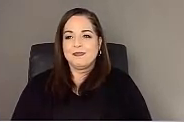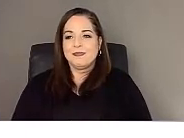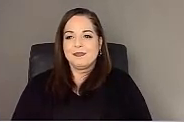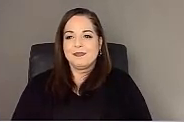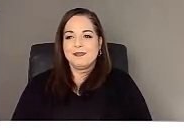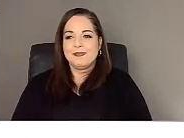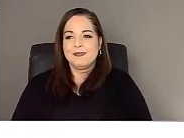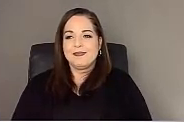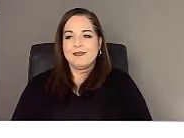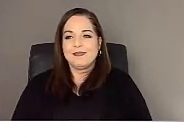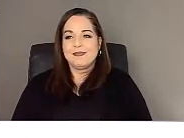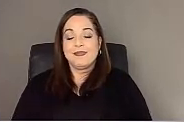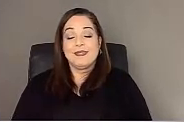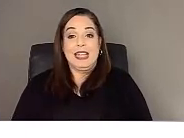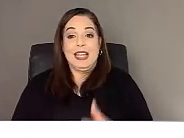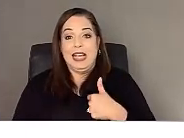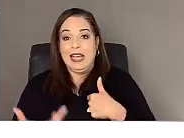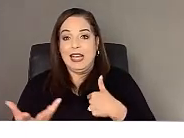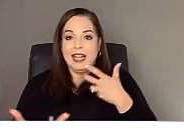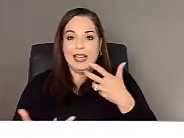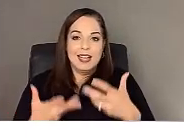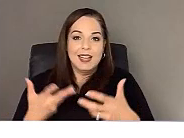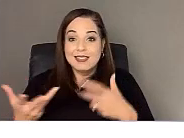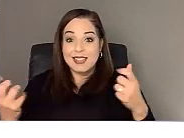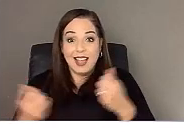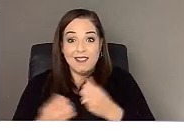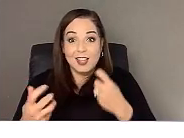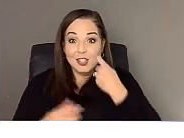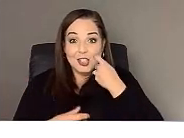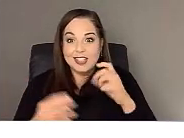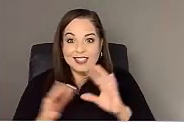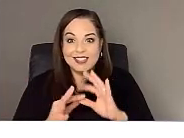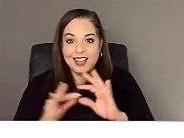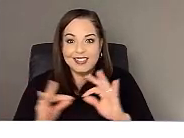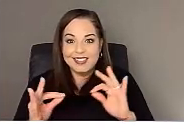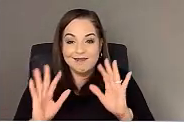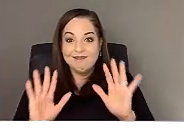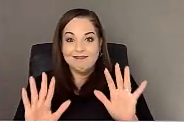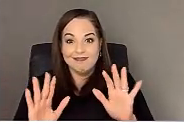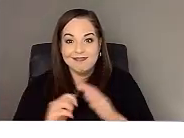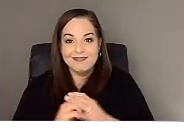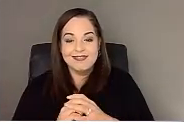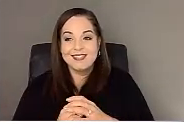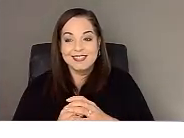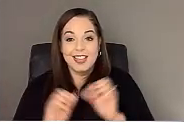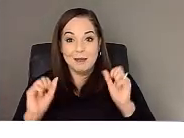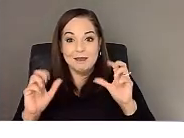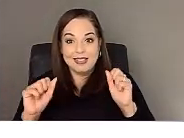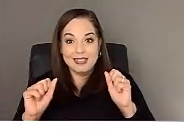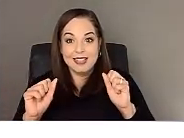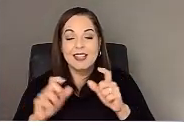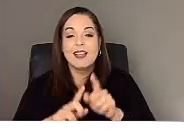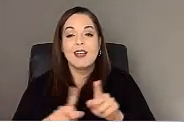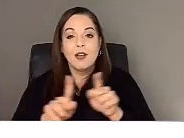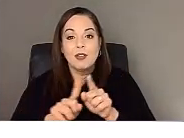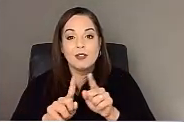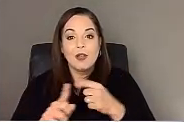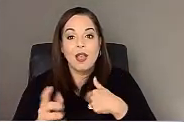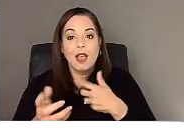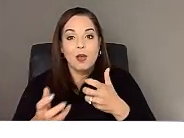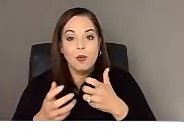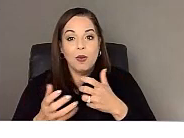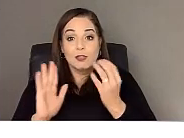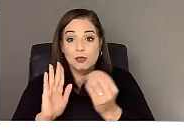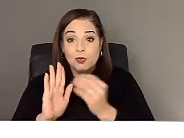Uh, I, everything that just was said is, um, amazing. And I also just want to note